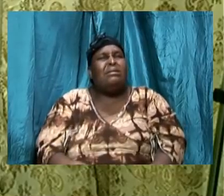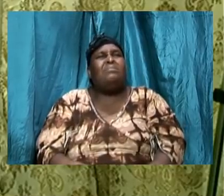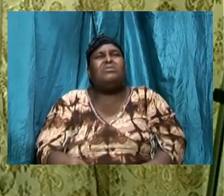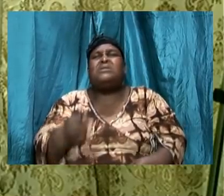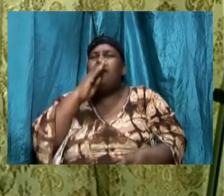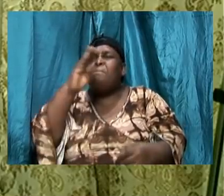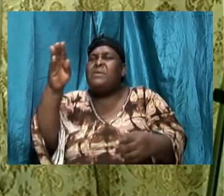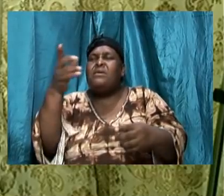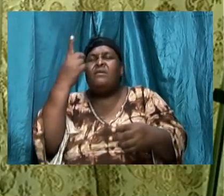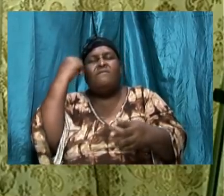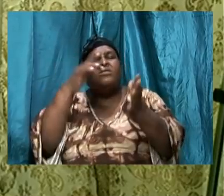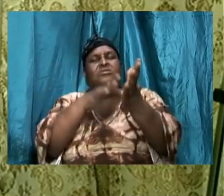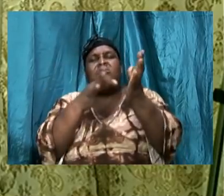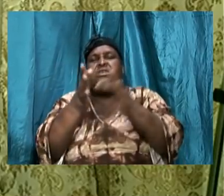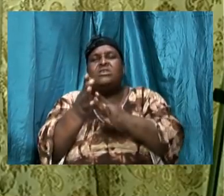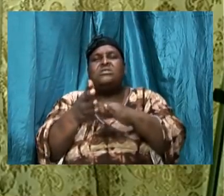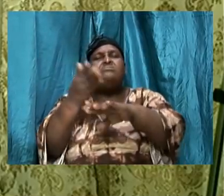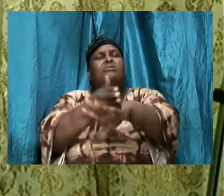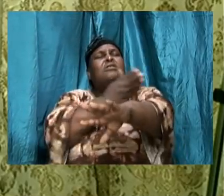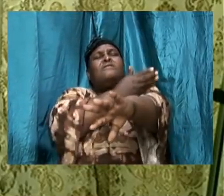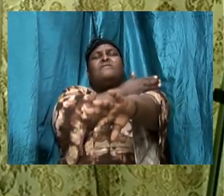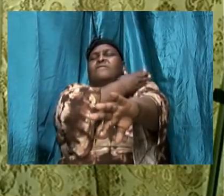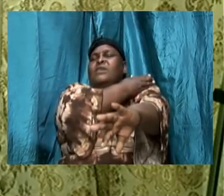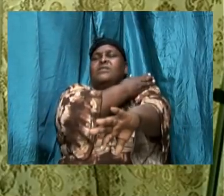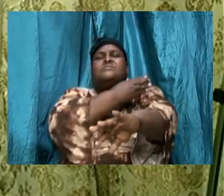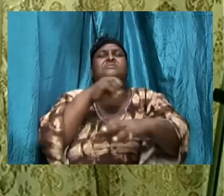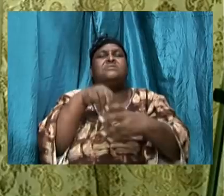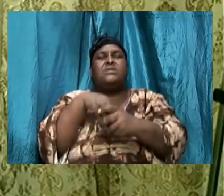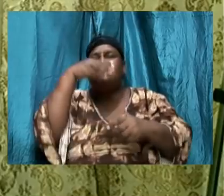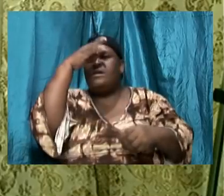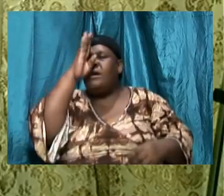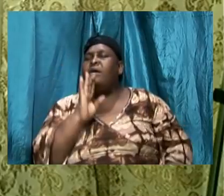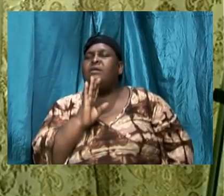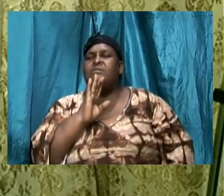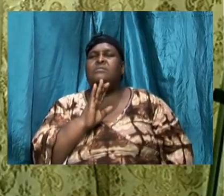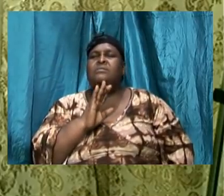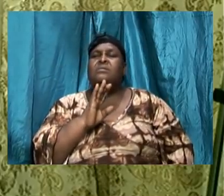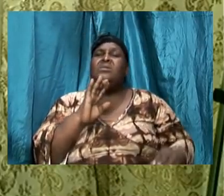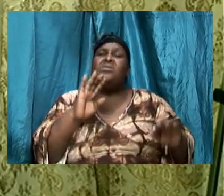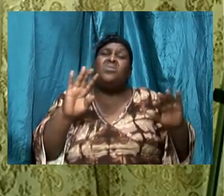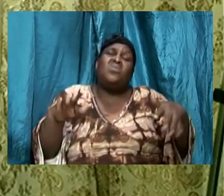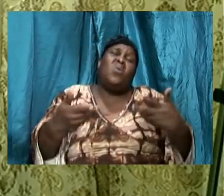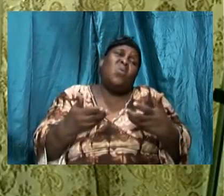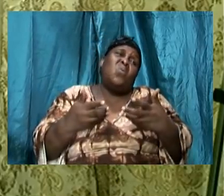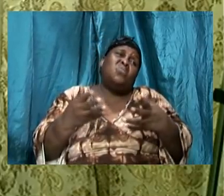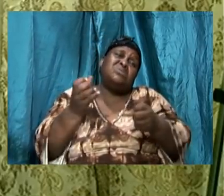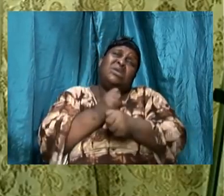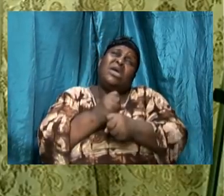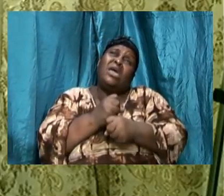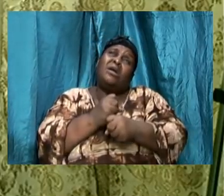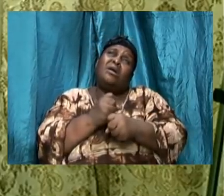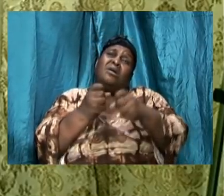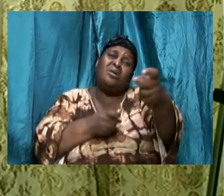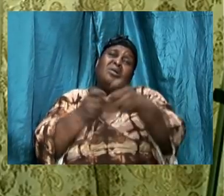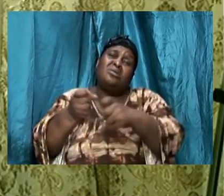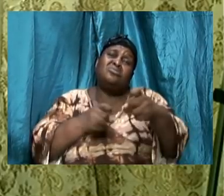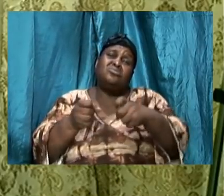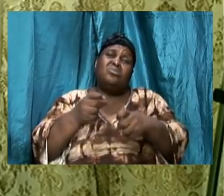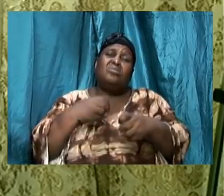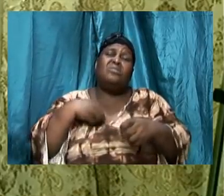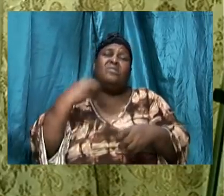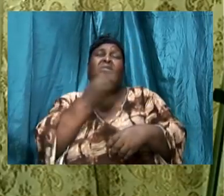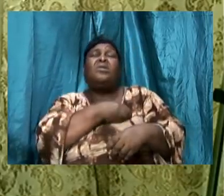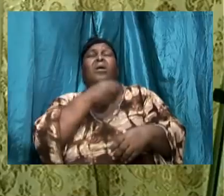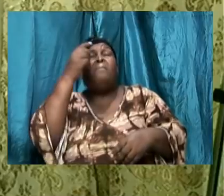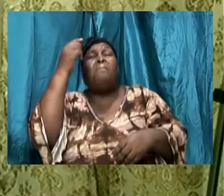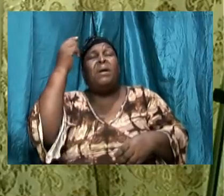to advance in God how do we take control of our minds again how do we take control of